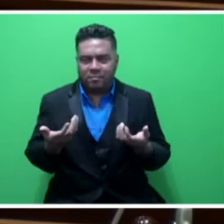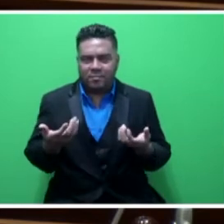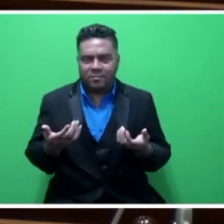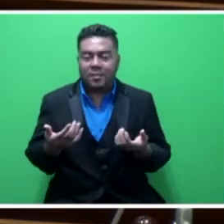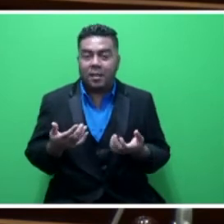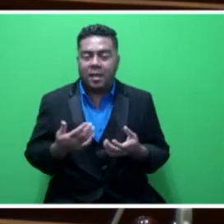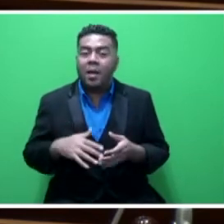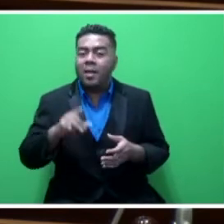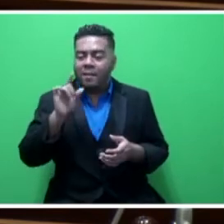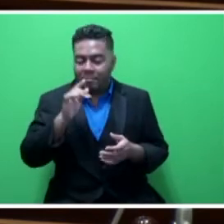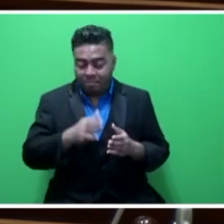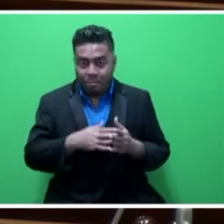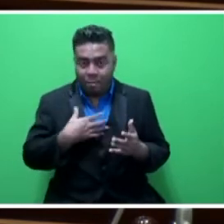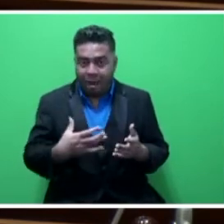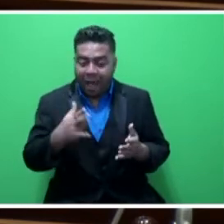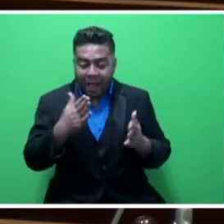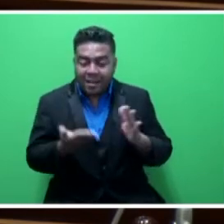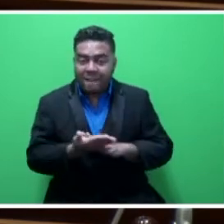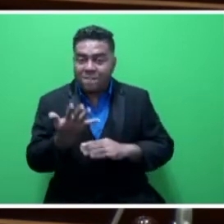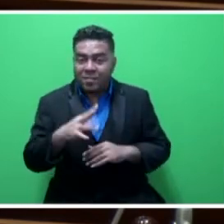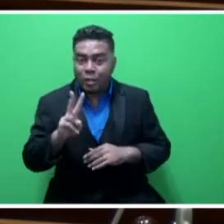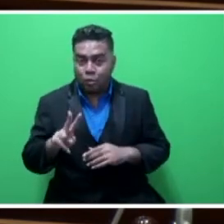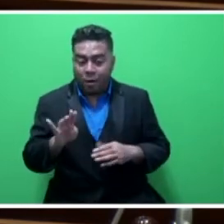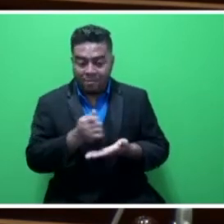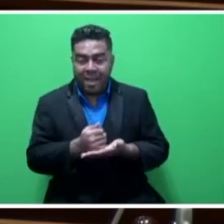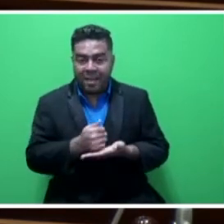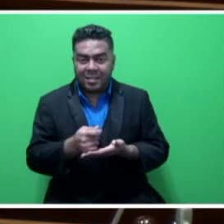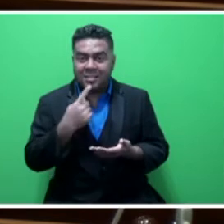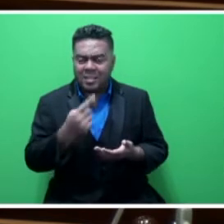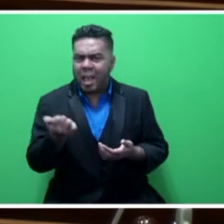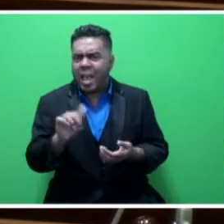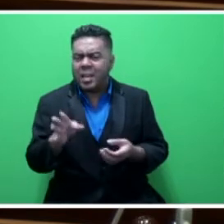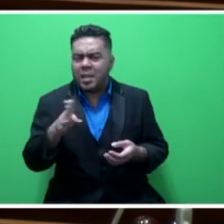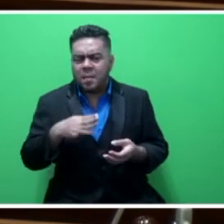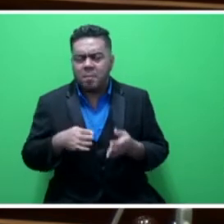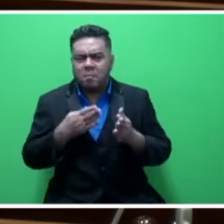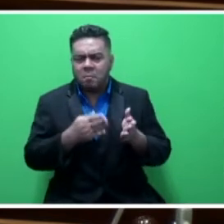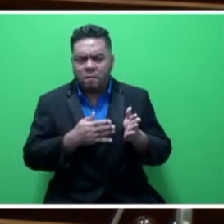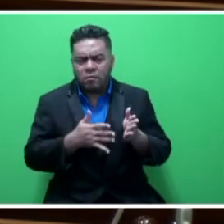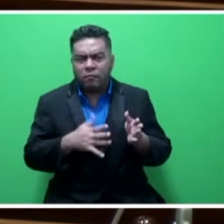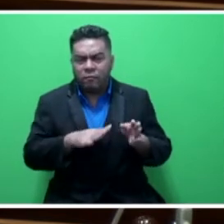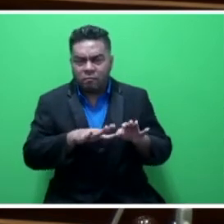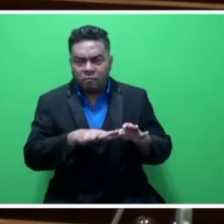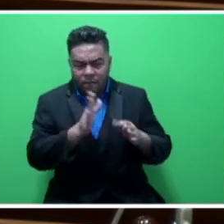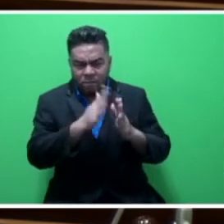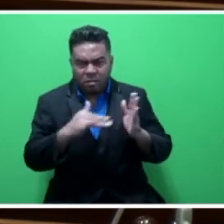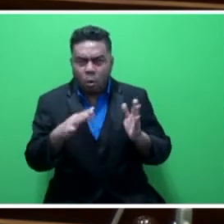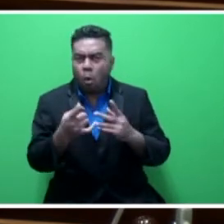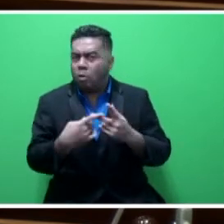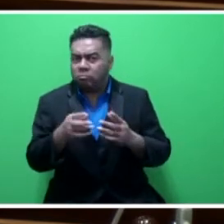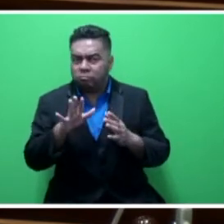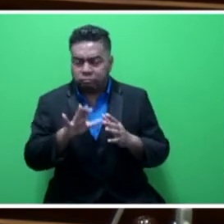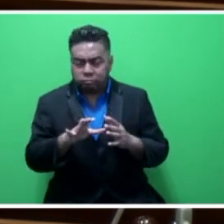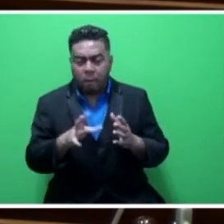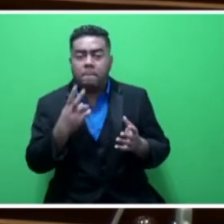Furthermore, Mr. Speaker, Section 52 of the Act states that any motor vehicle or trailer shall not be registered or the registration